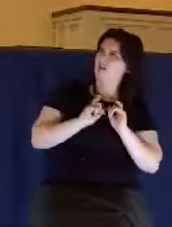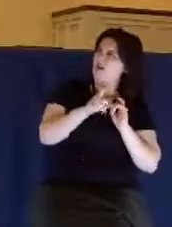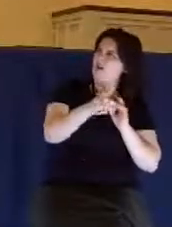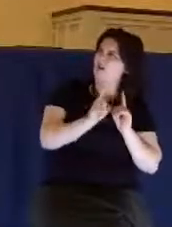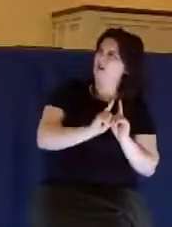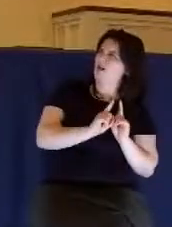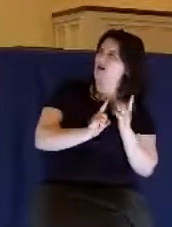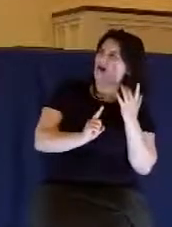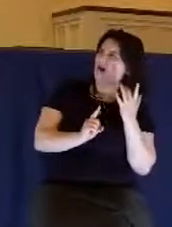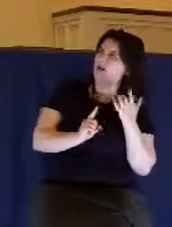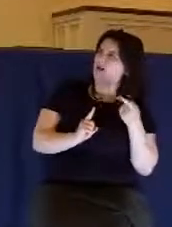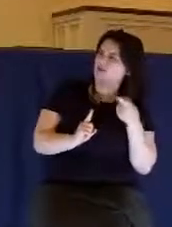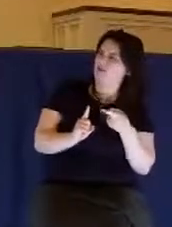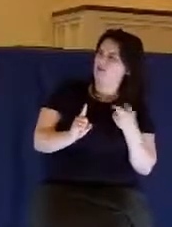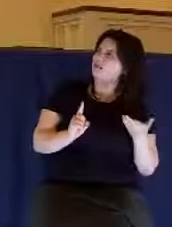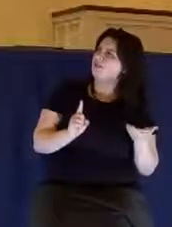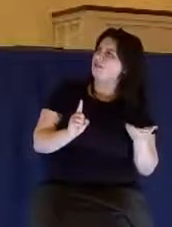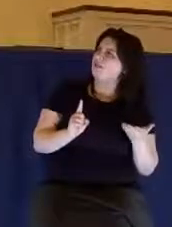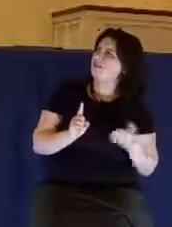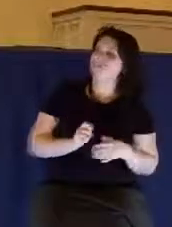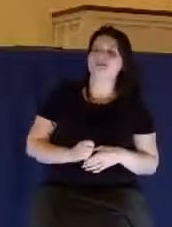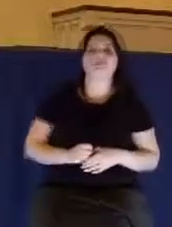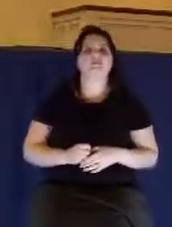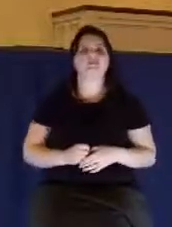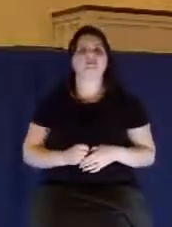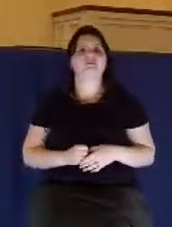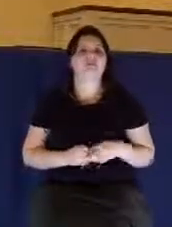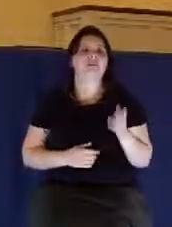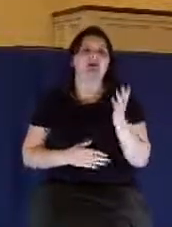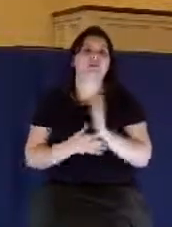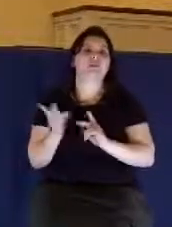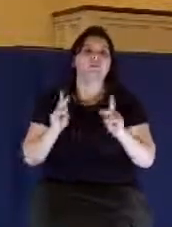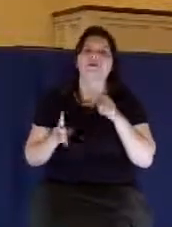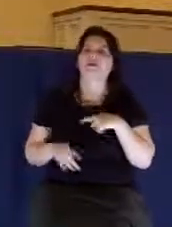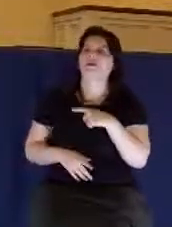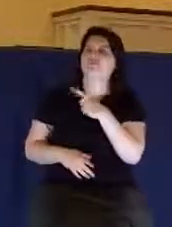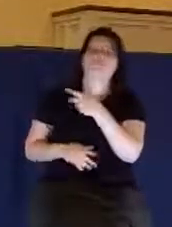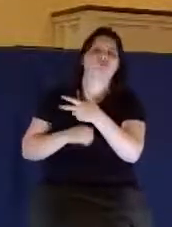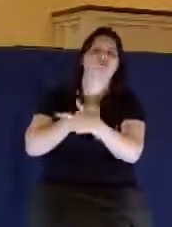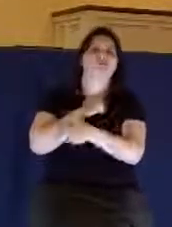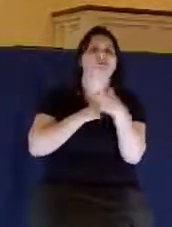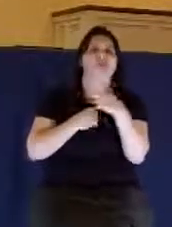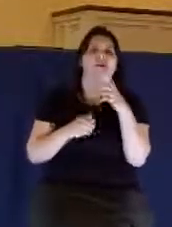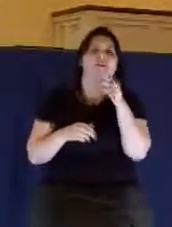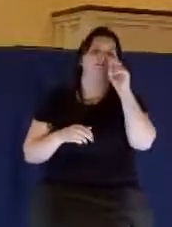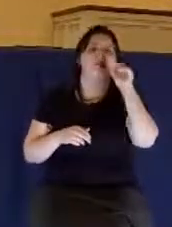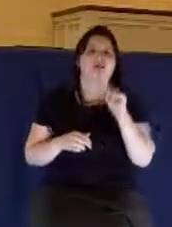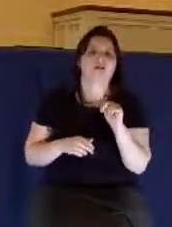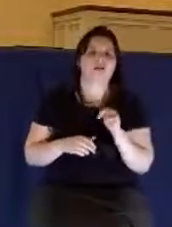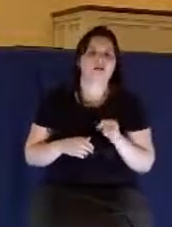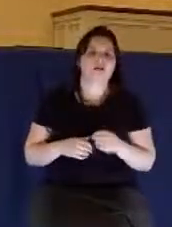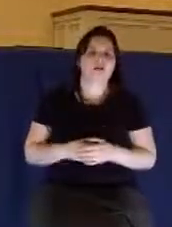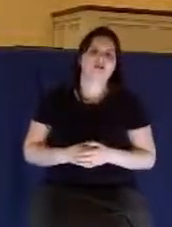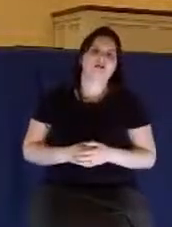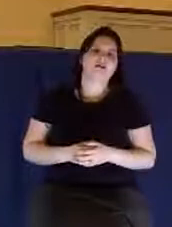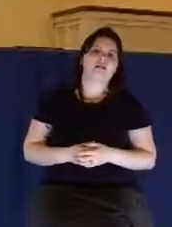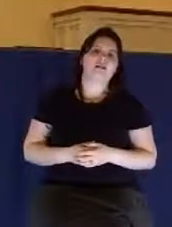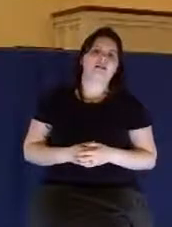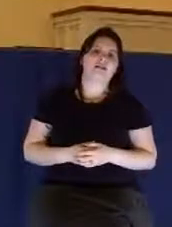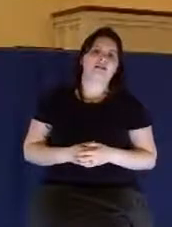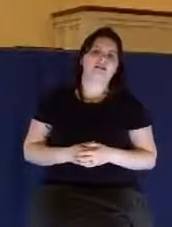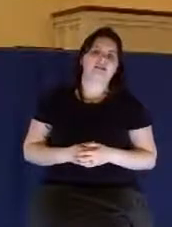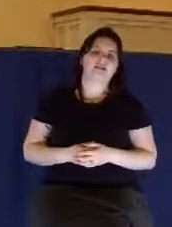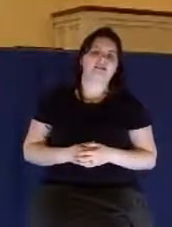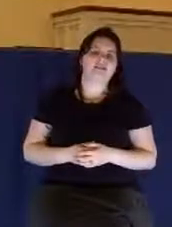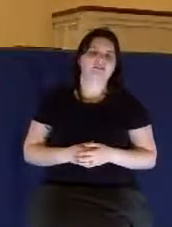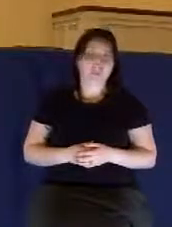Some people think God's trying to rob me of pleasure. He's trying to rob me of fun. And God's ripping us